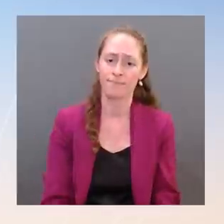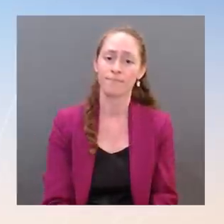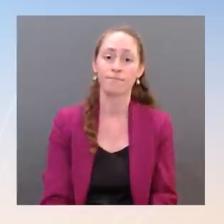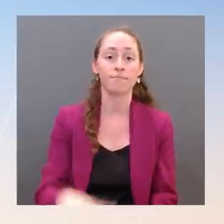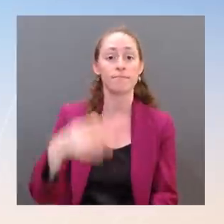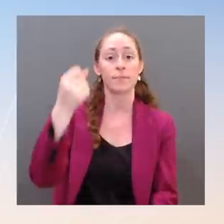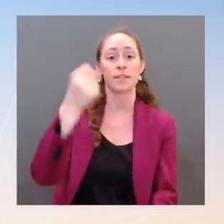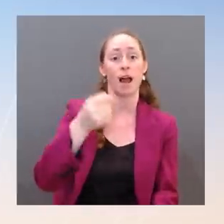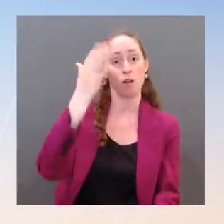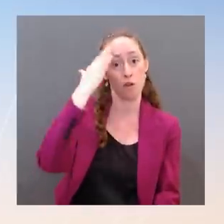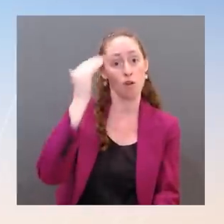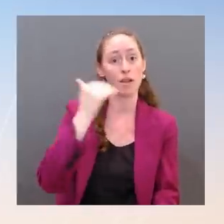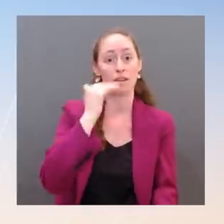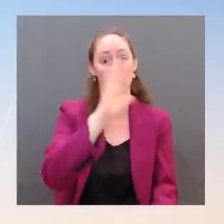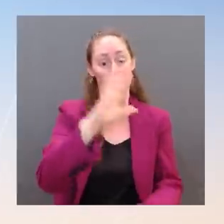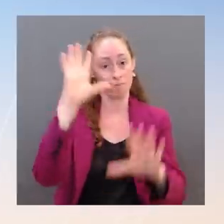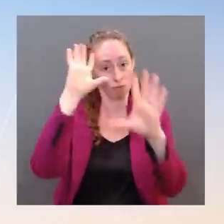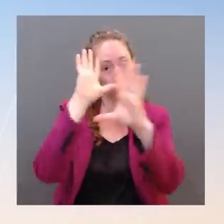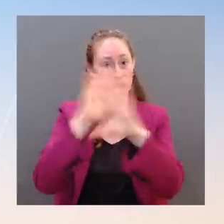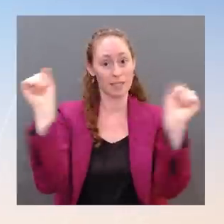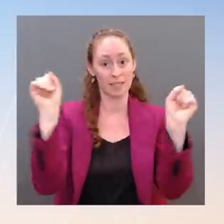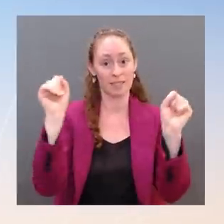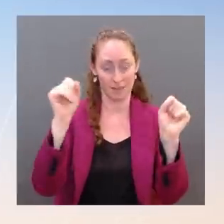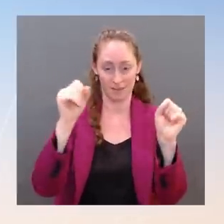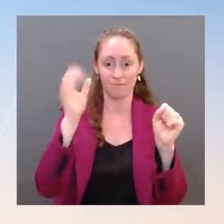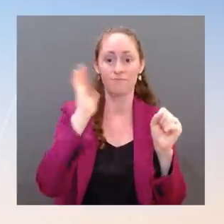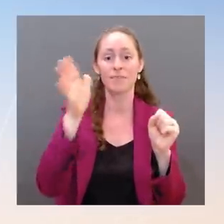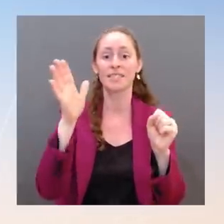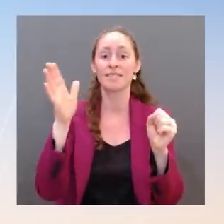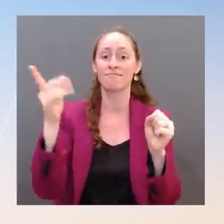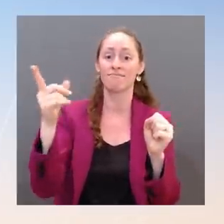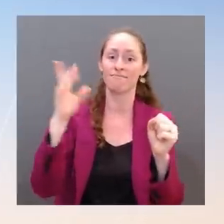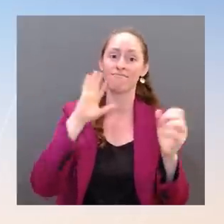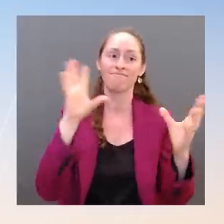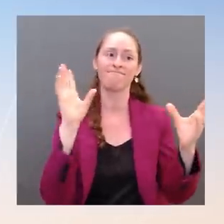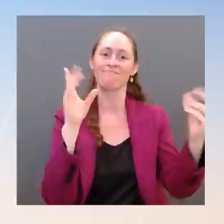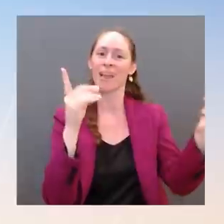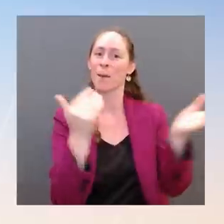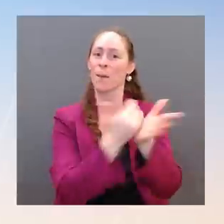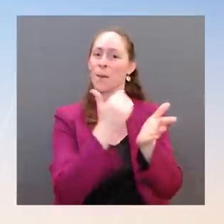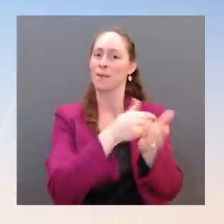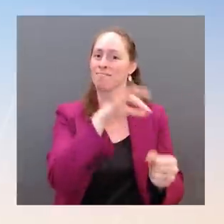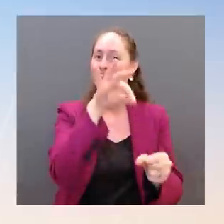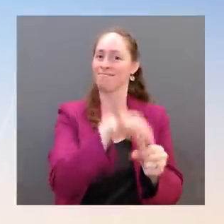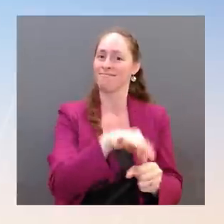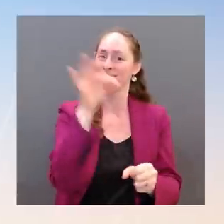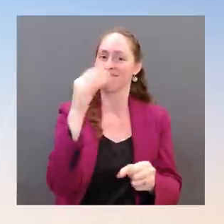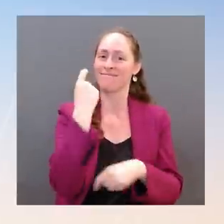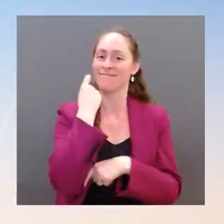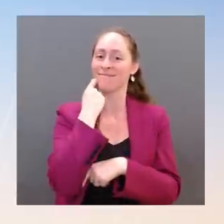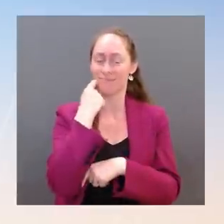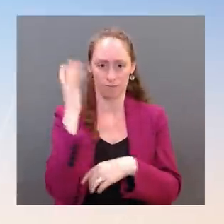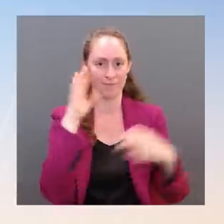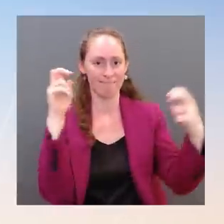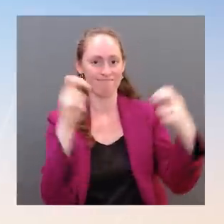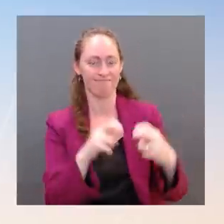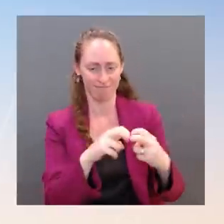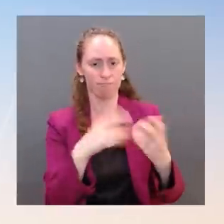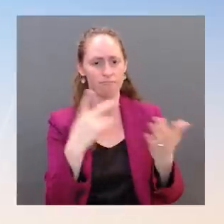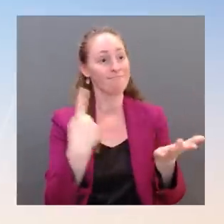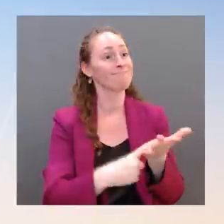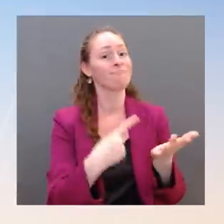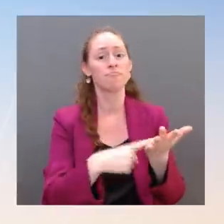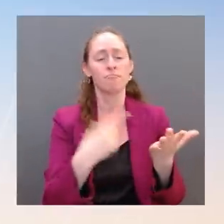Korean President, President Yoon, who campaigned on the platform of strengthening the U.S. ROK alliance and on improving